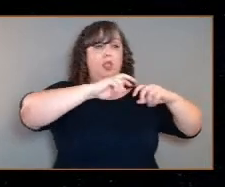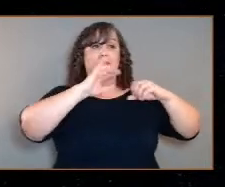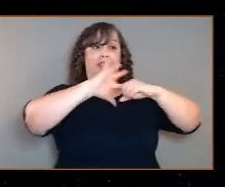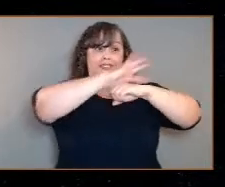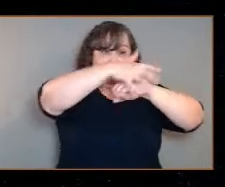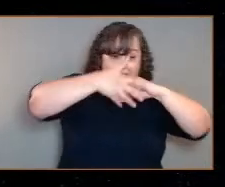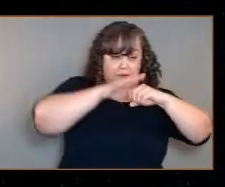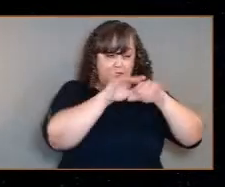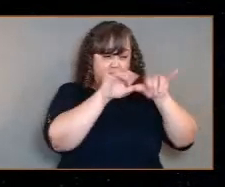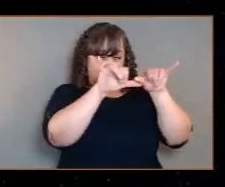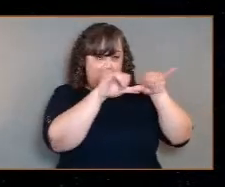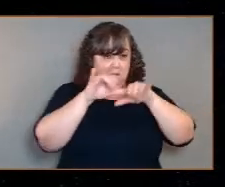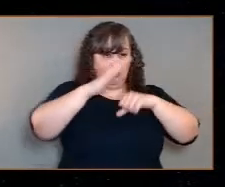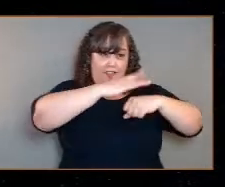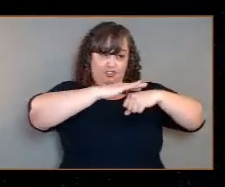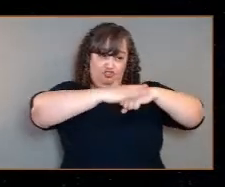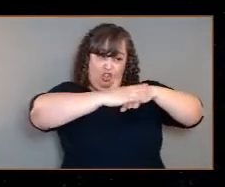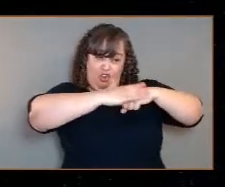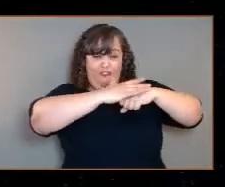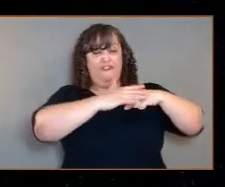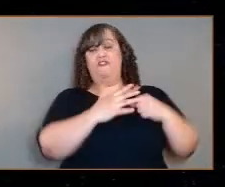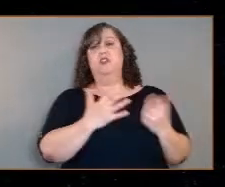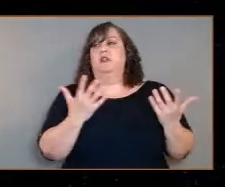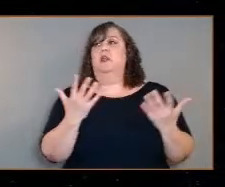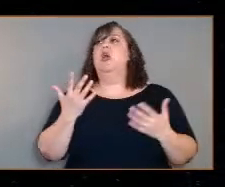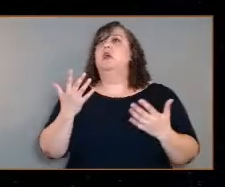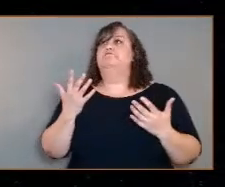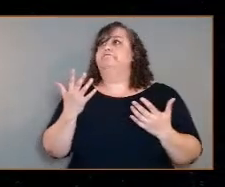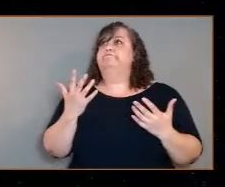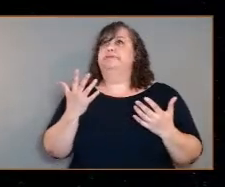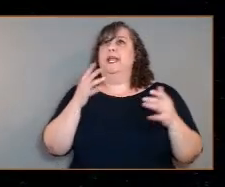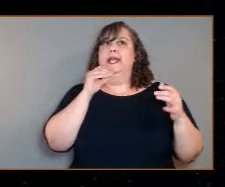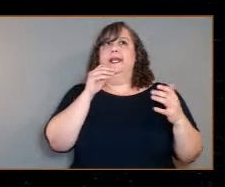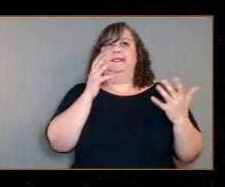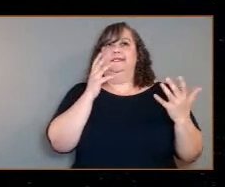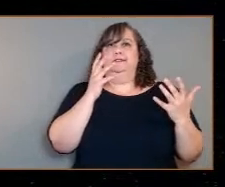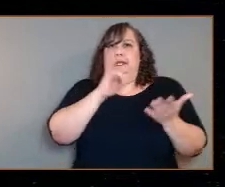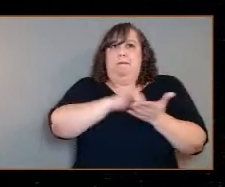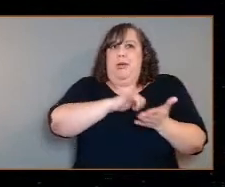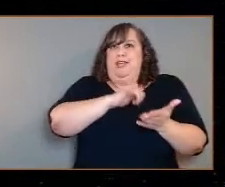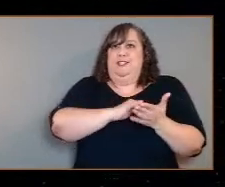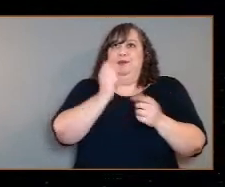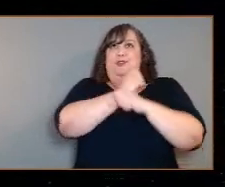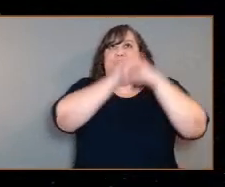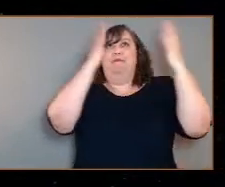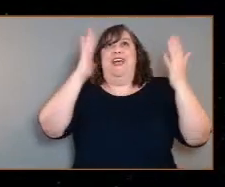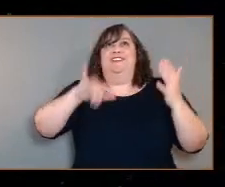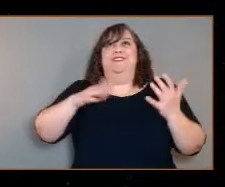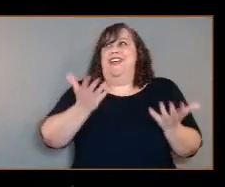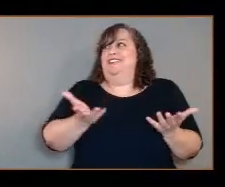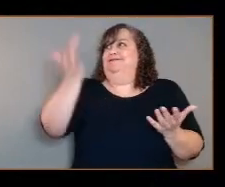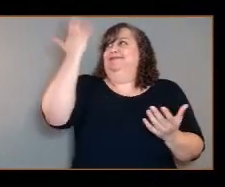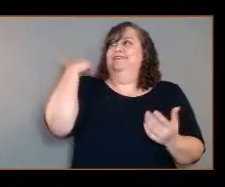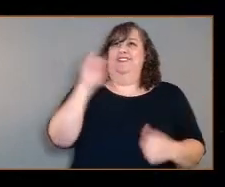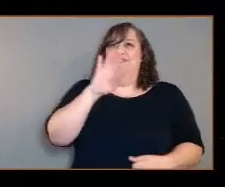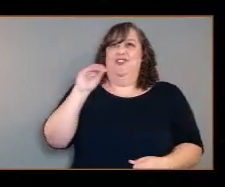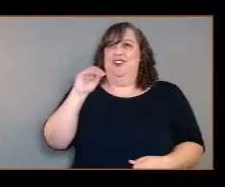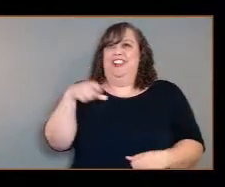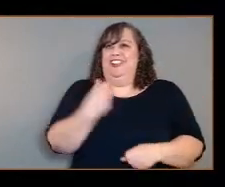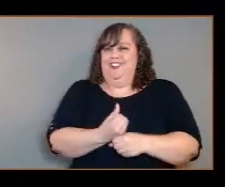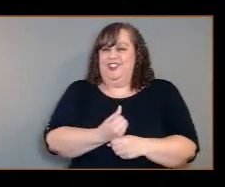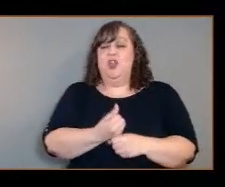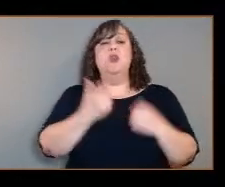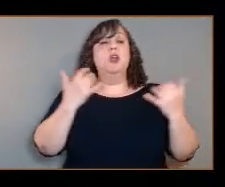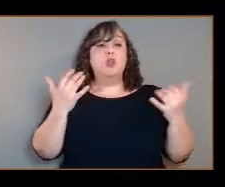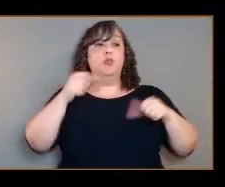unimaginable 30, 40 years ago. And that's why we're going back. Venus is calling us. The questions the science community have now about past